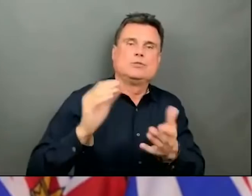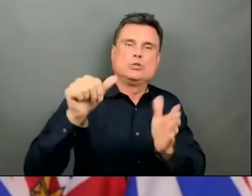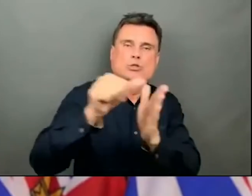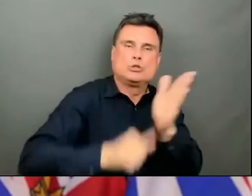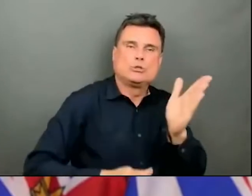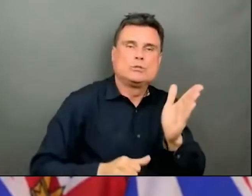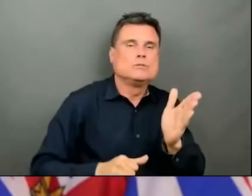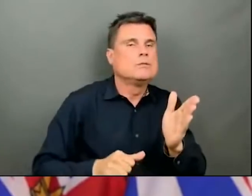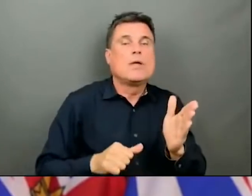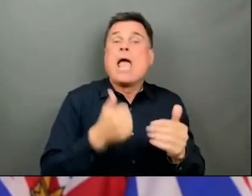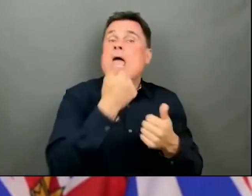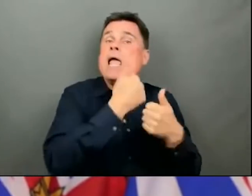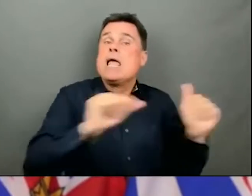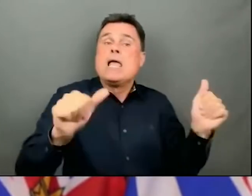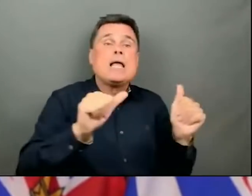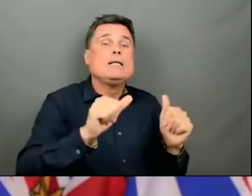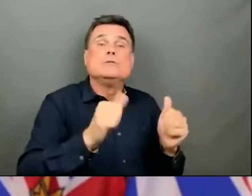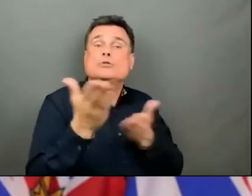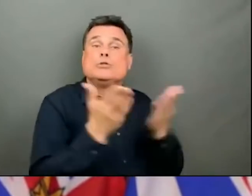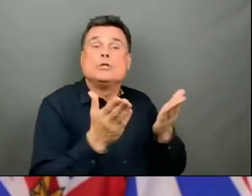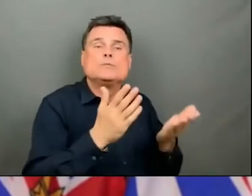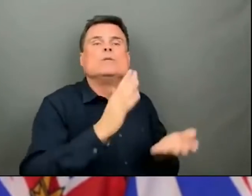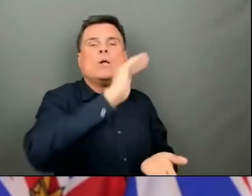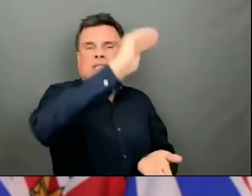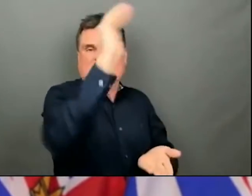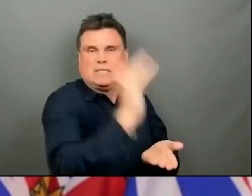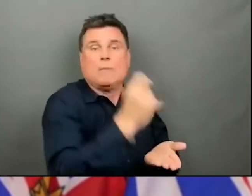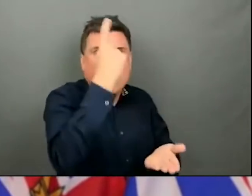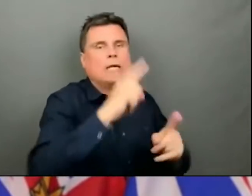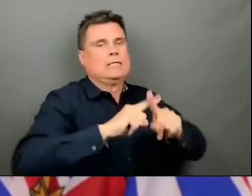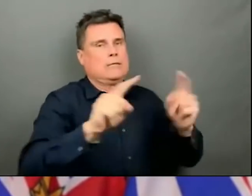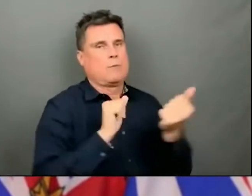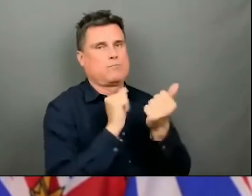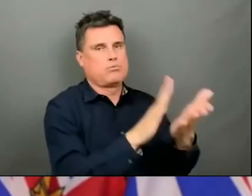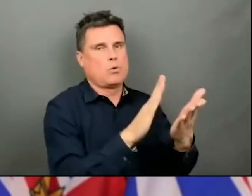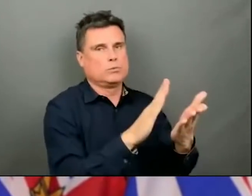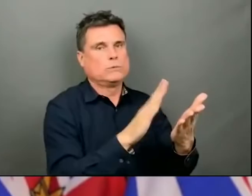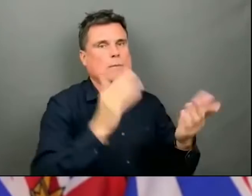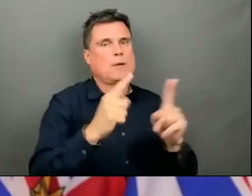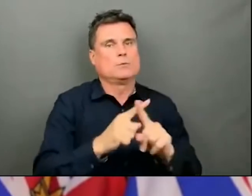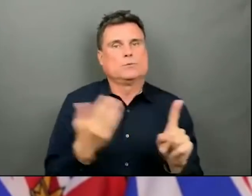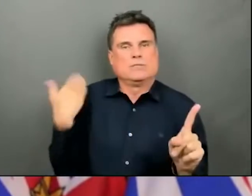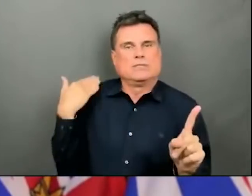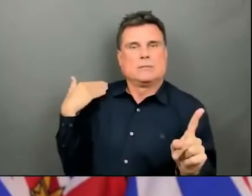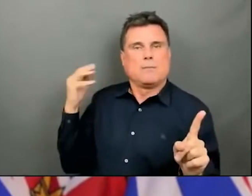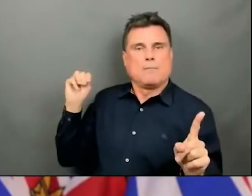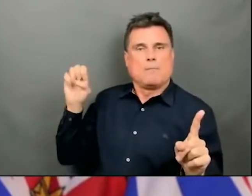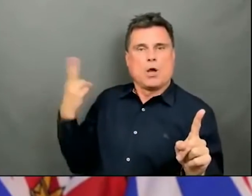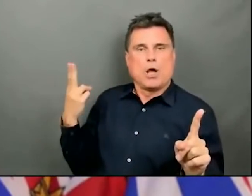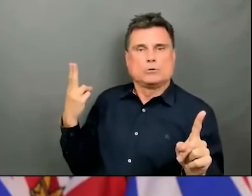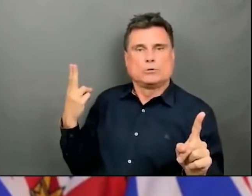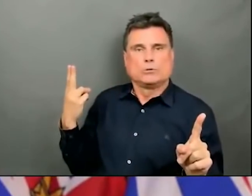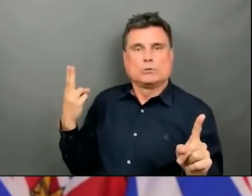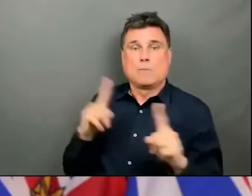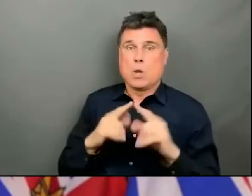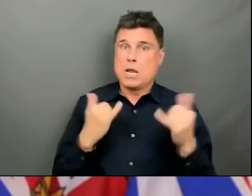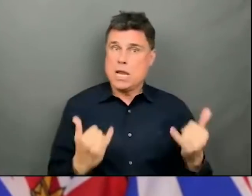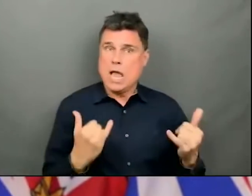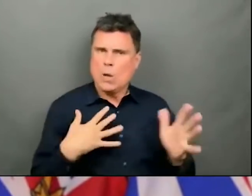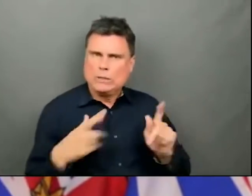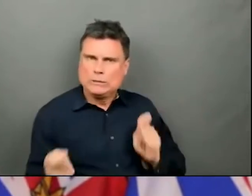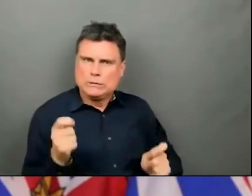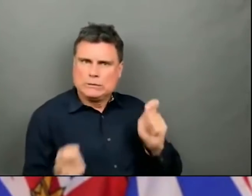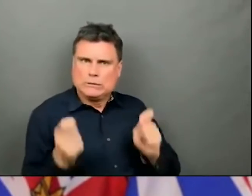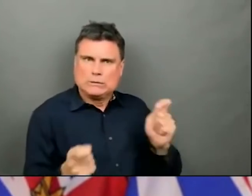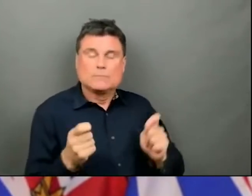than we did last March. And we're doing just that. Right now, the need to staff surge capacity means that we will have to reduce